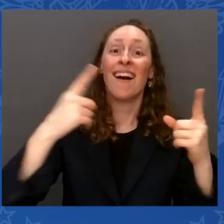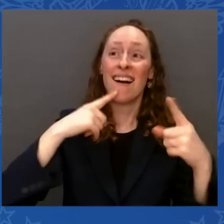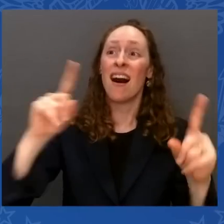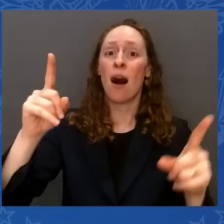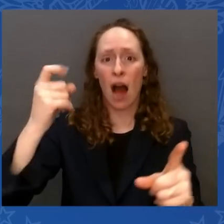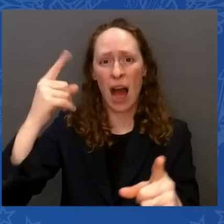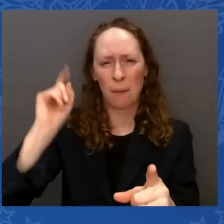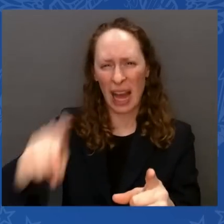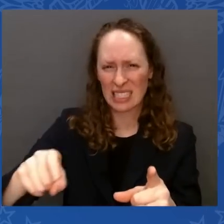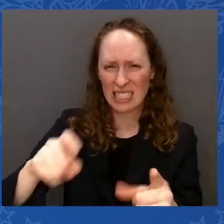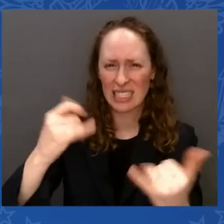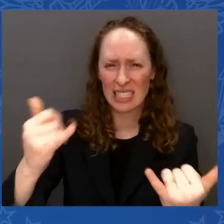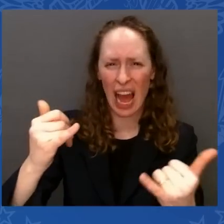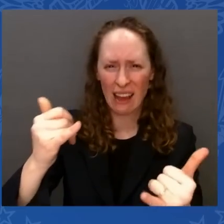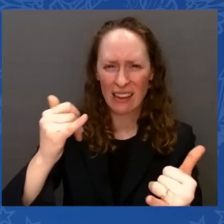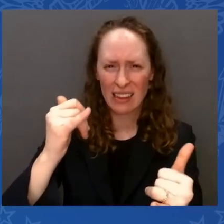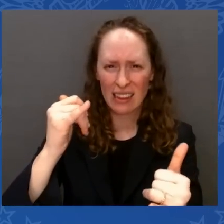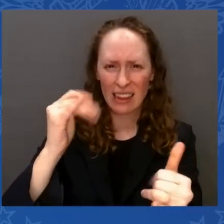tax credit permanently.